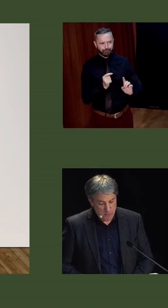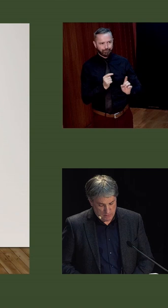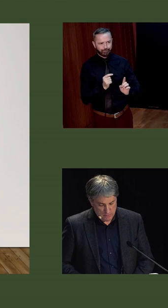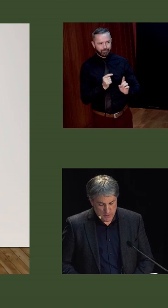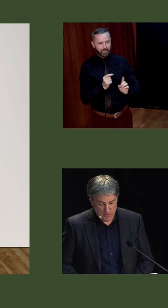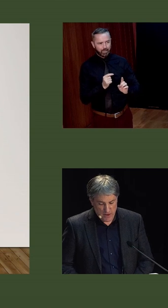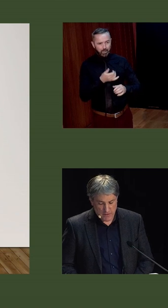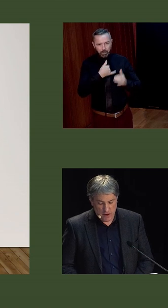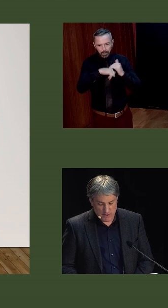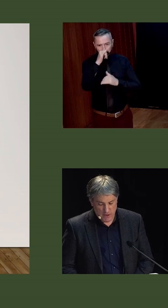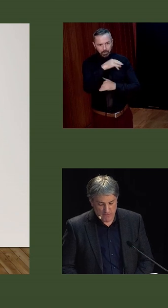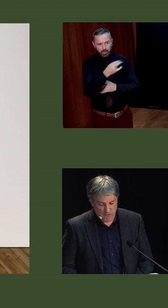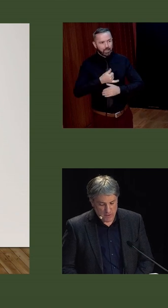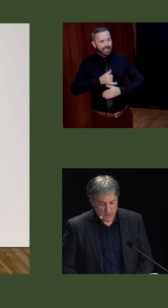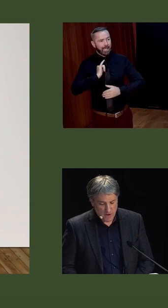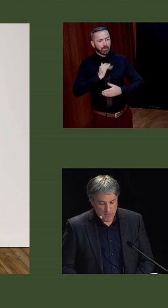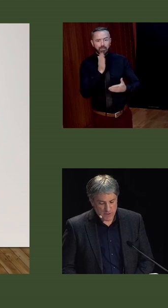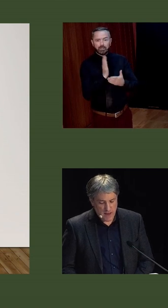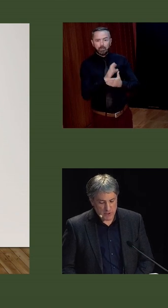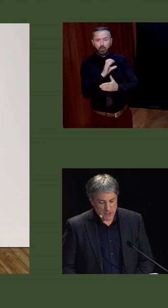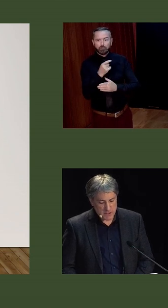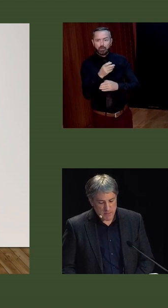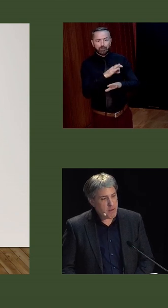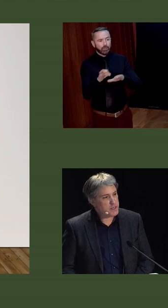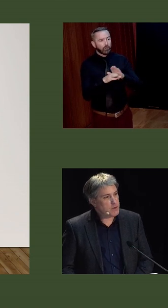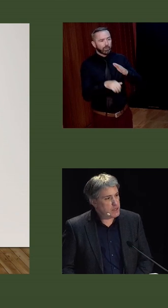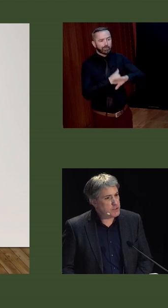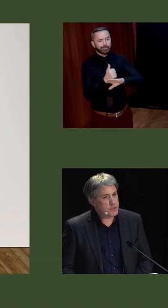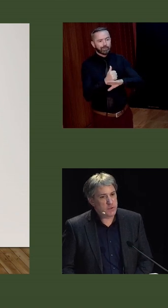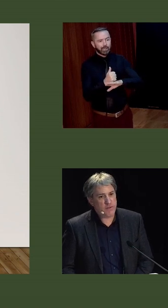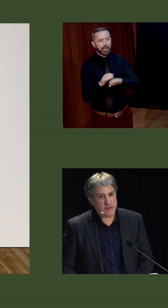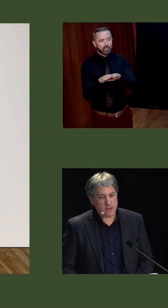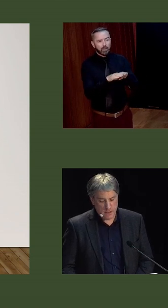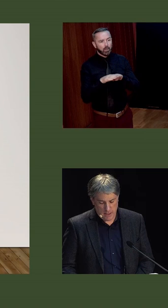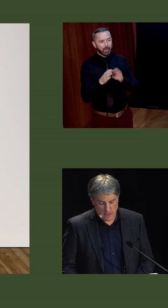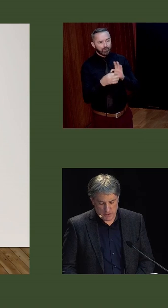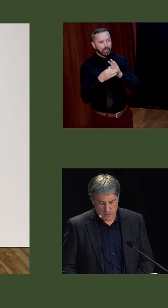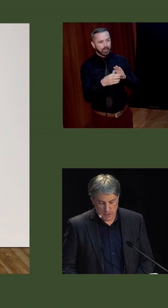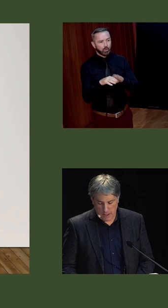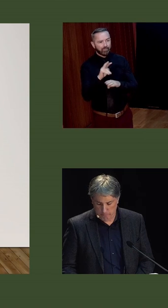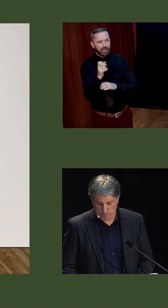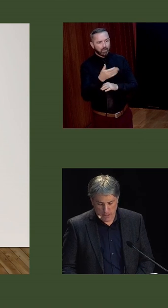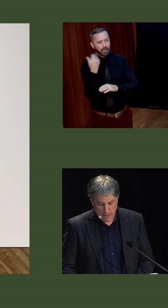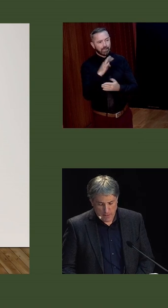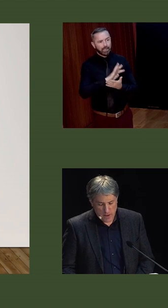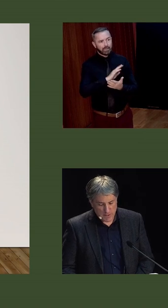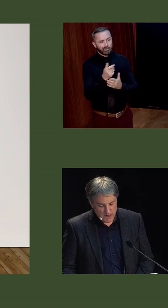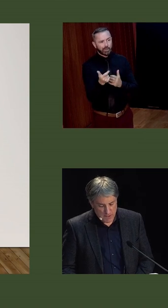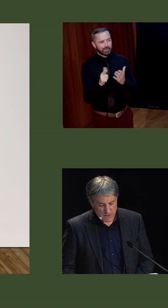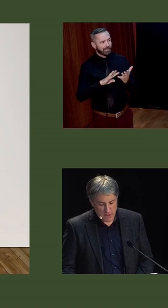were unable to prevent the Cosgrave government from establishing diplomatic relations with the Vatican in 1929.